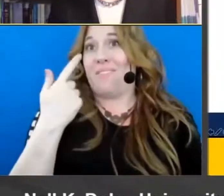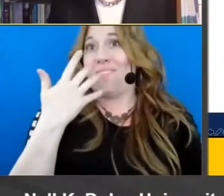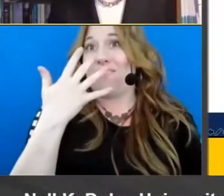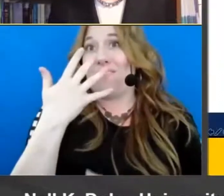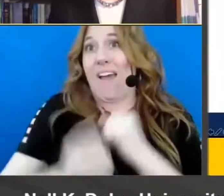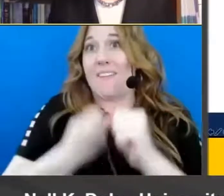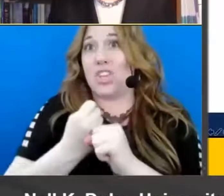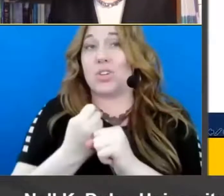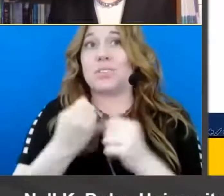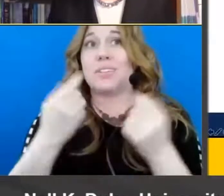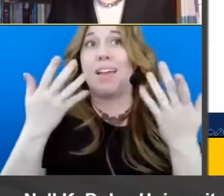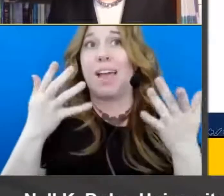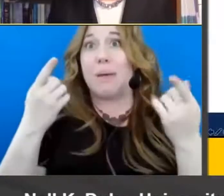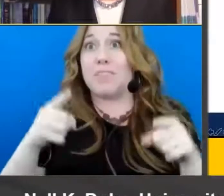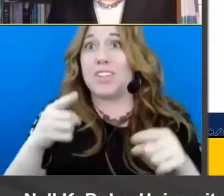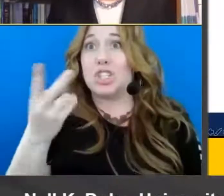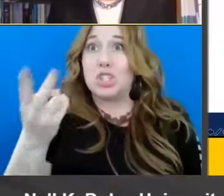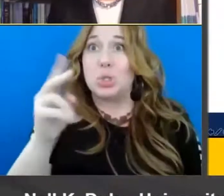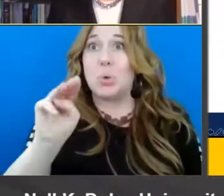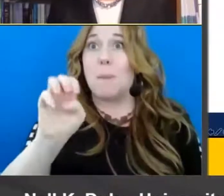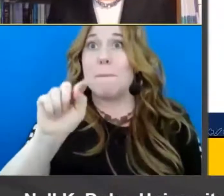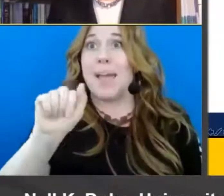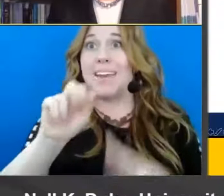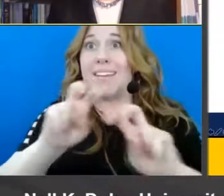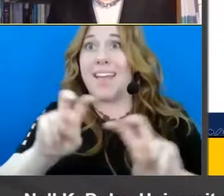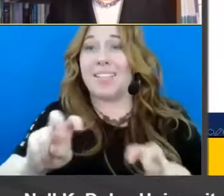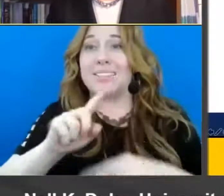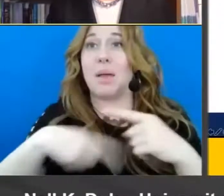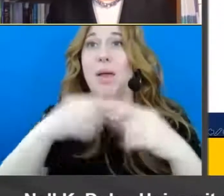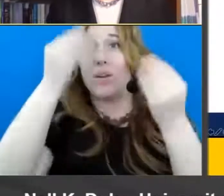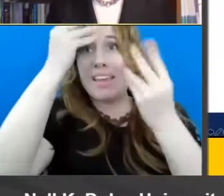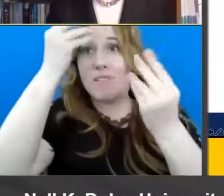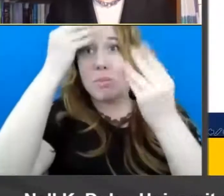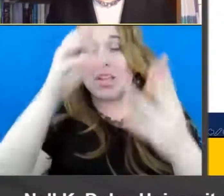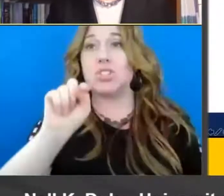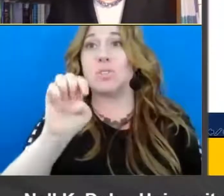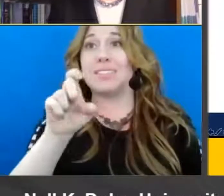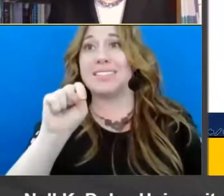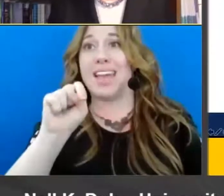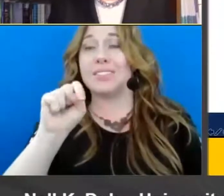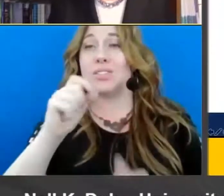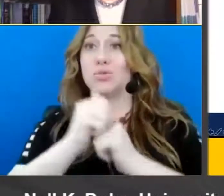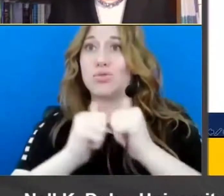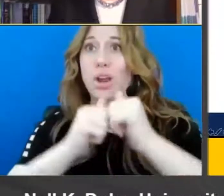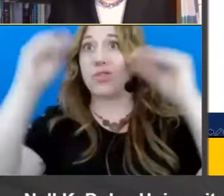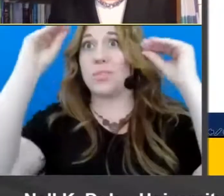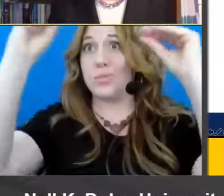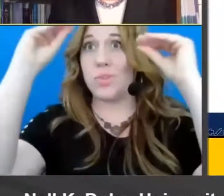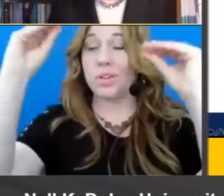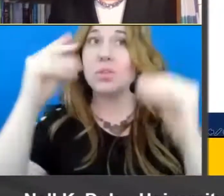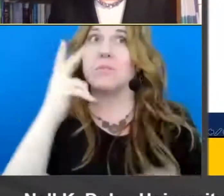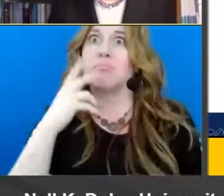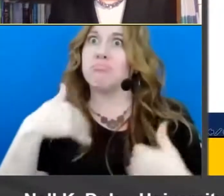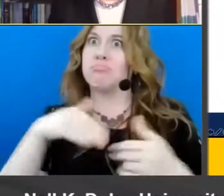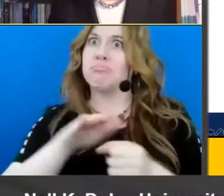two meta-analyses on informational text structure instruction so we can really see that there's a substantial